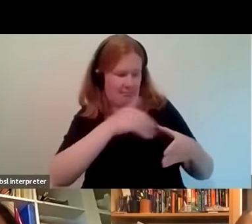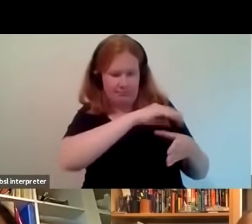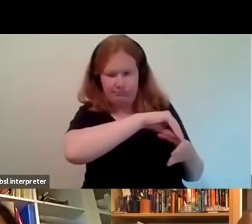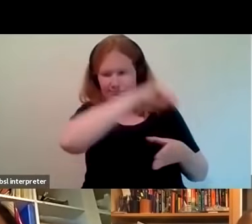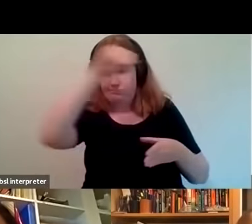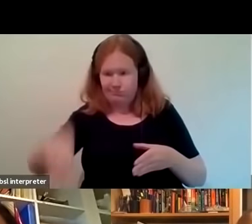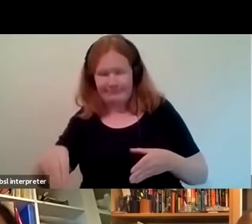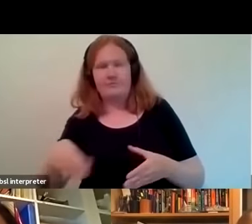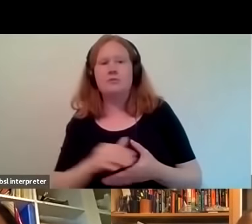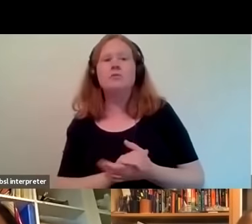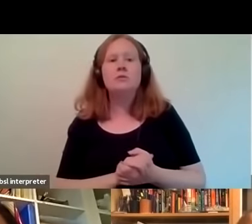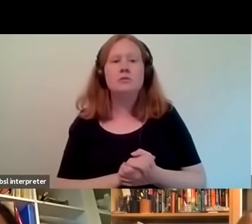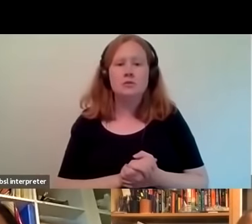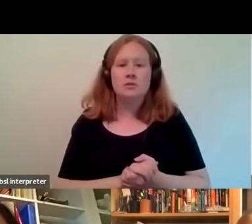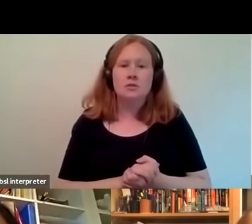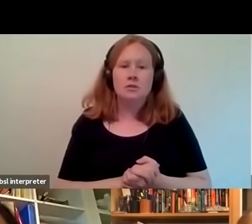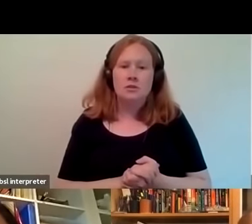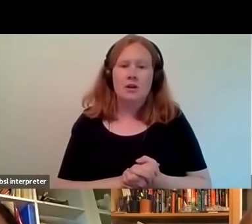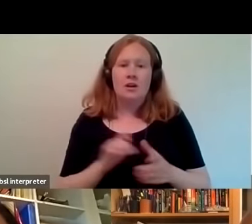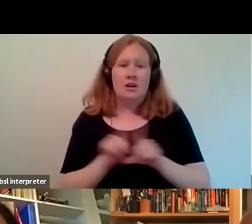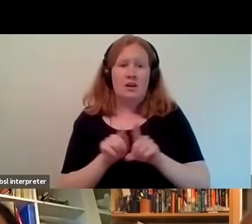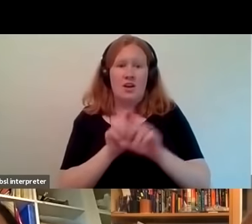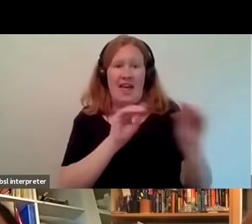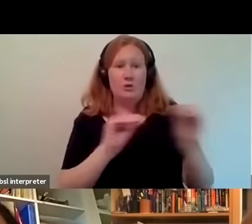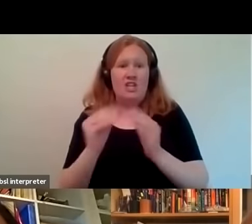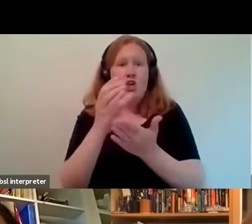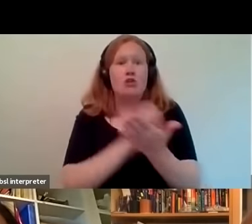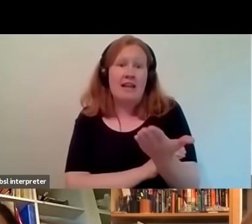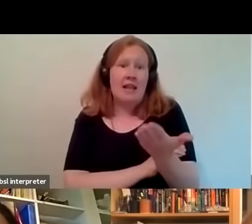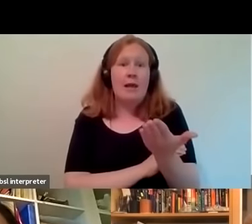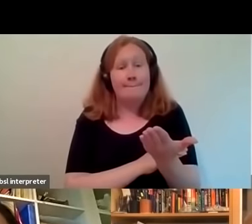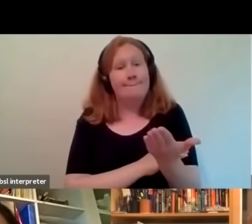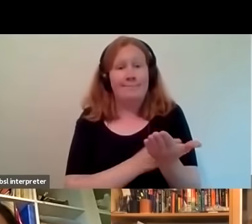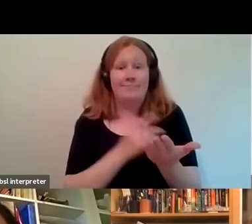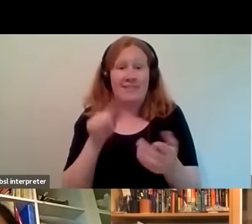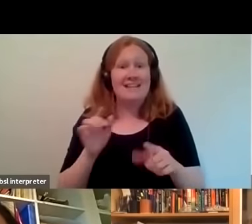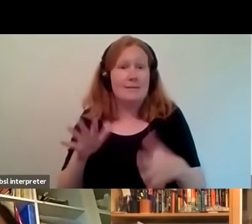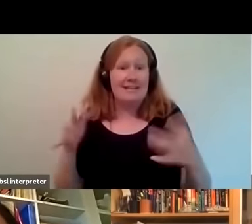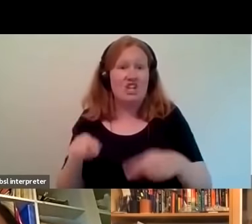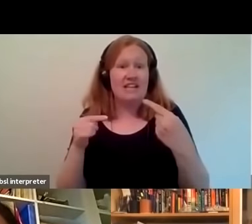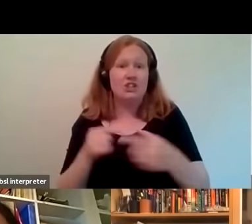i would say the uh educational curriculum that's the challenge